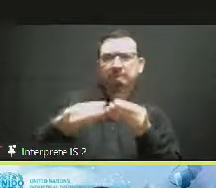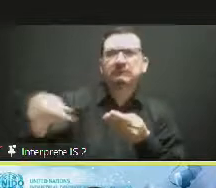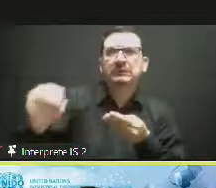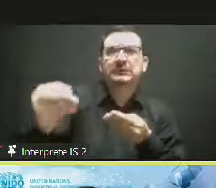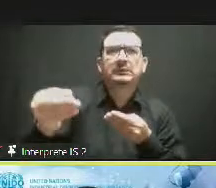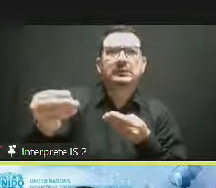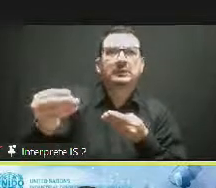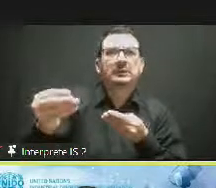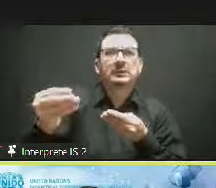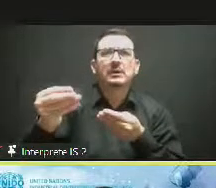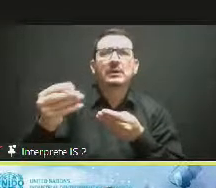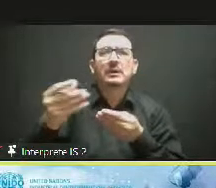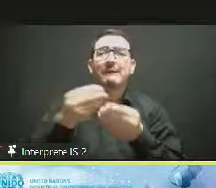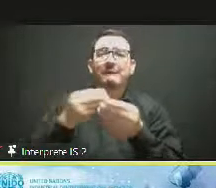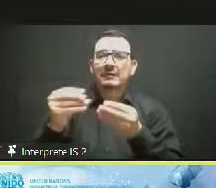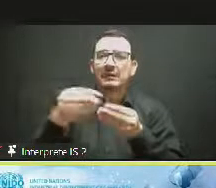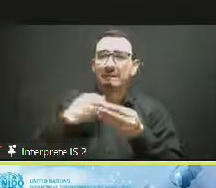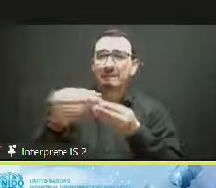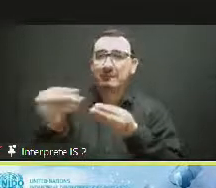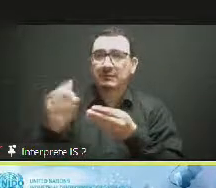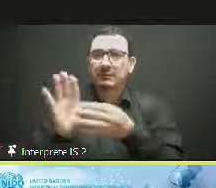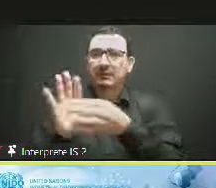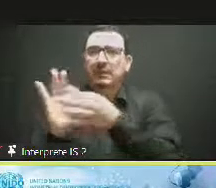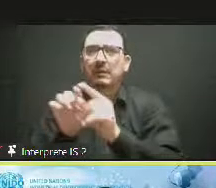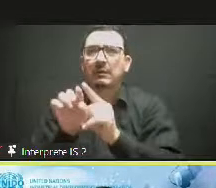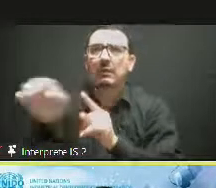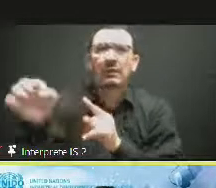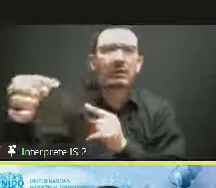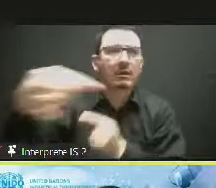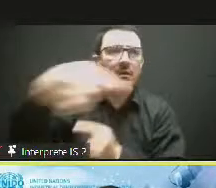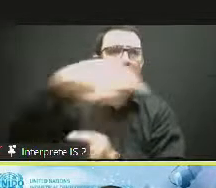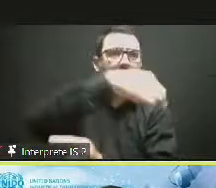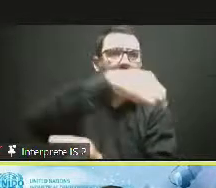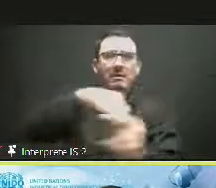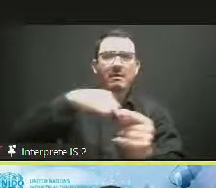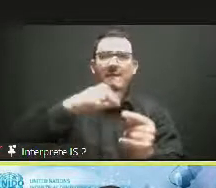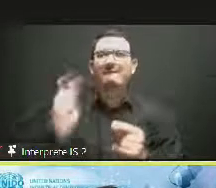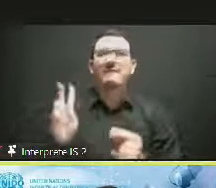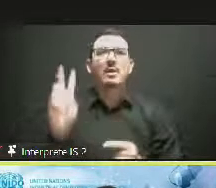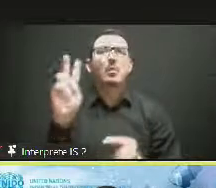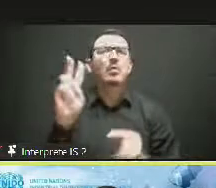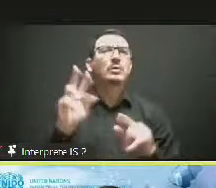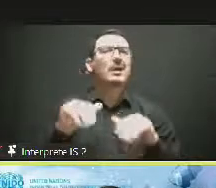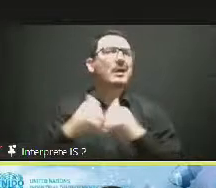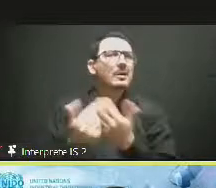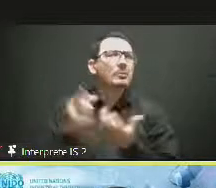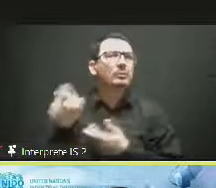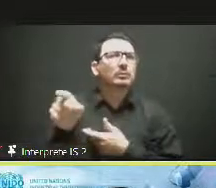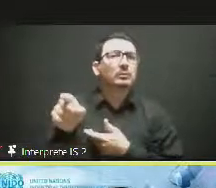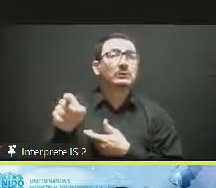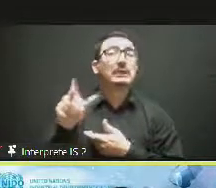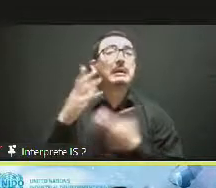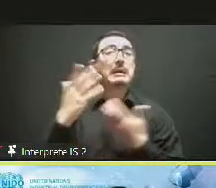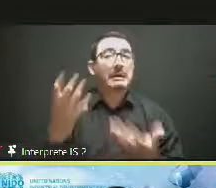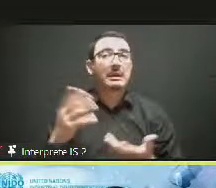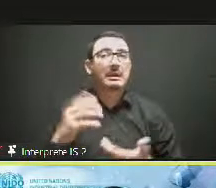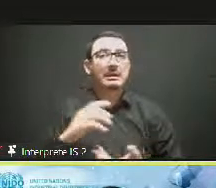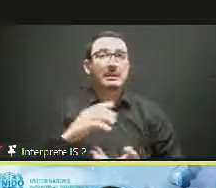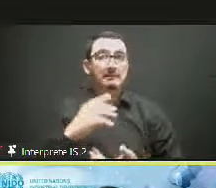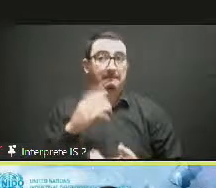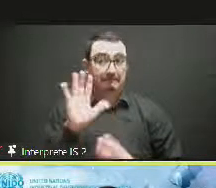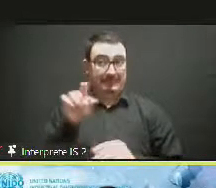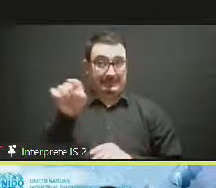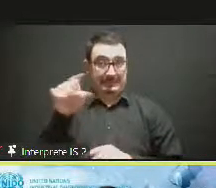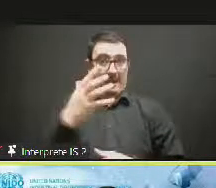knowledge-based economic activities upon which the creative industries are based. On the other side, it